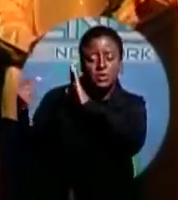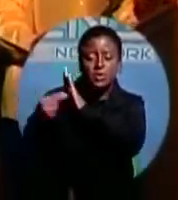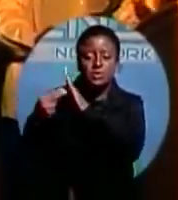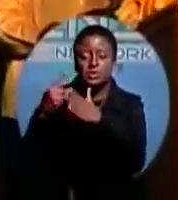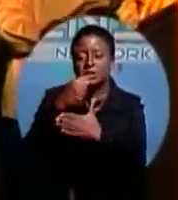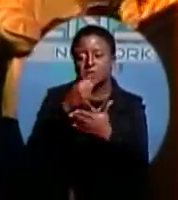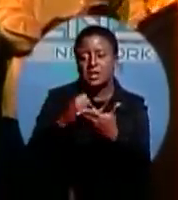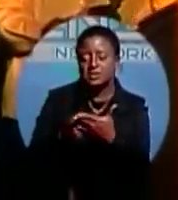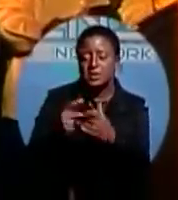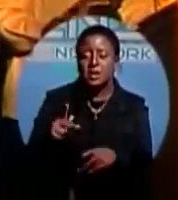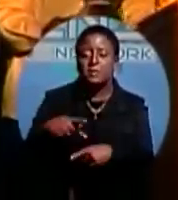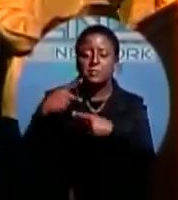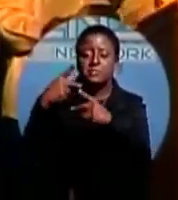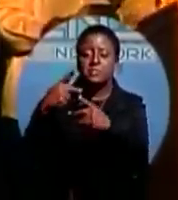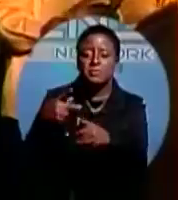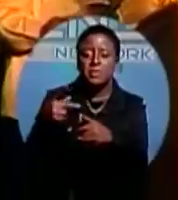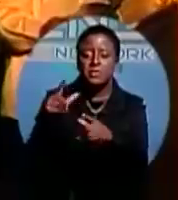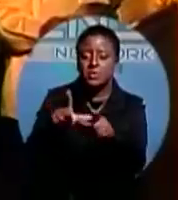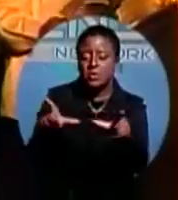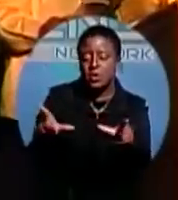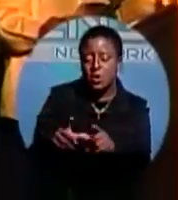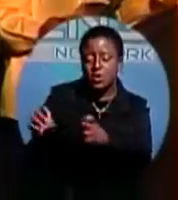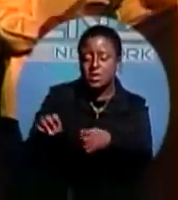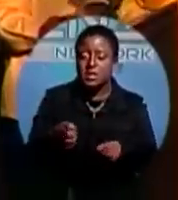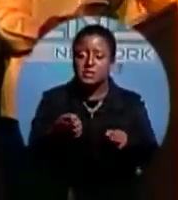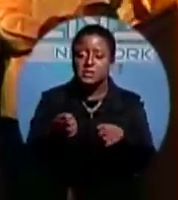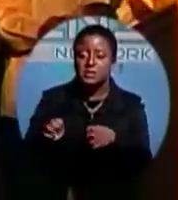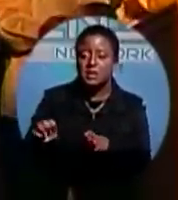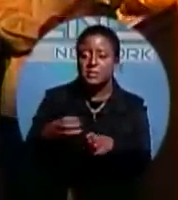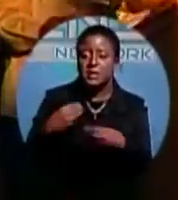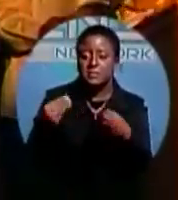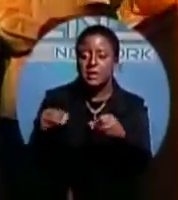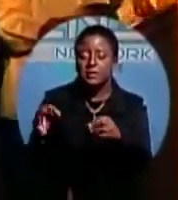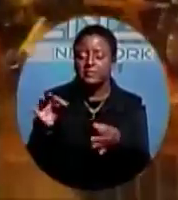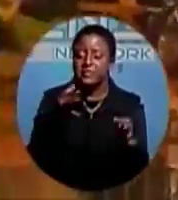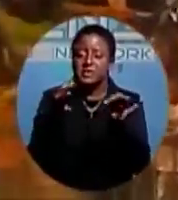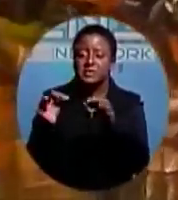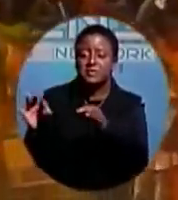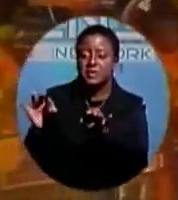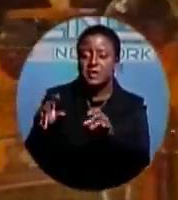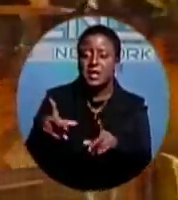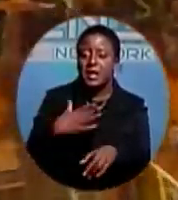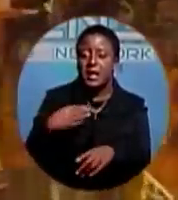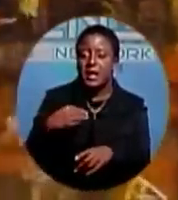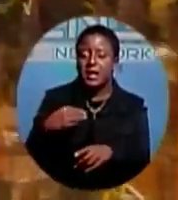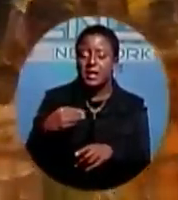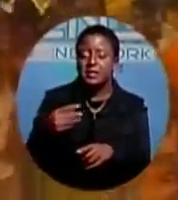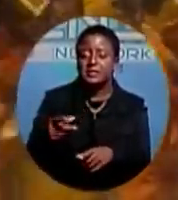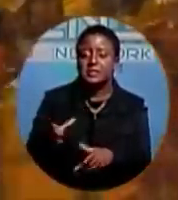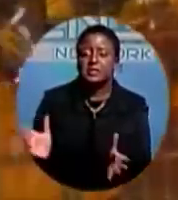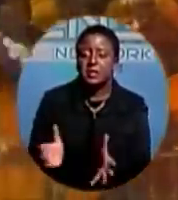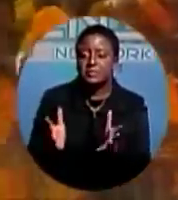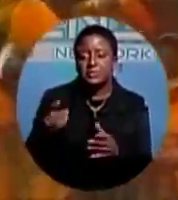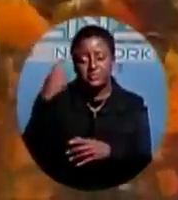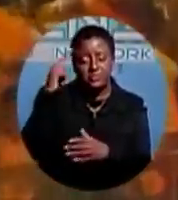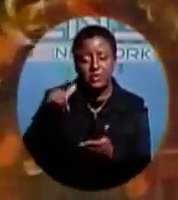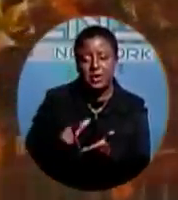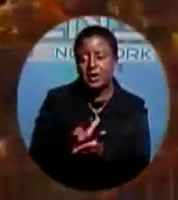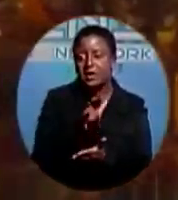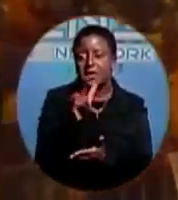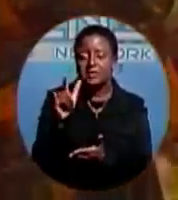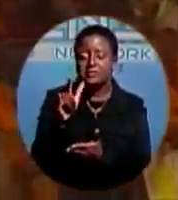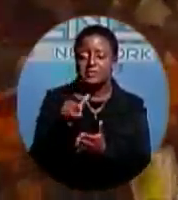local entertainment and markets, festivals and provide incentives for airlifts and charters. Shashina Rowe,